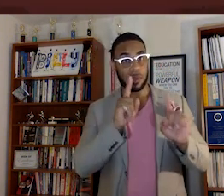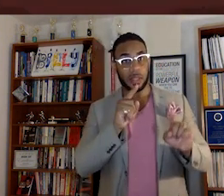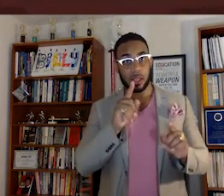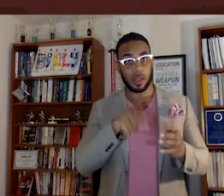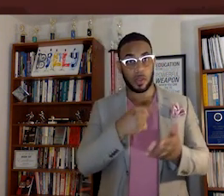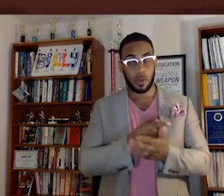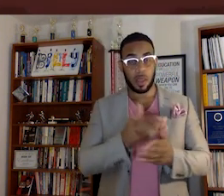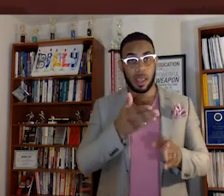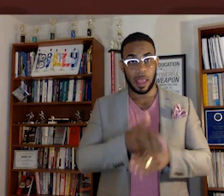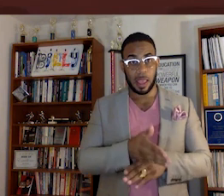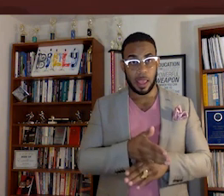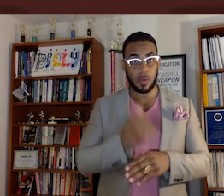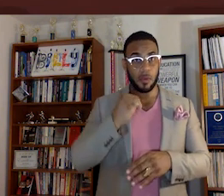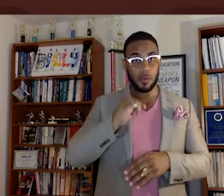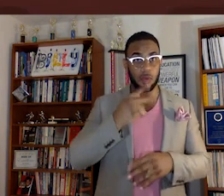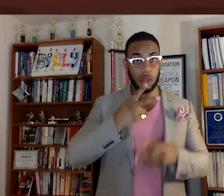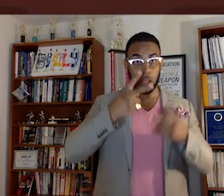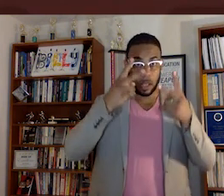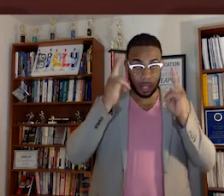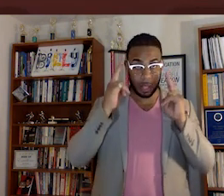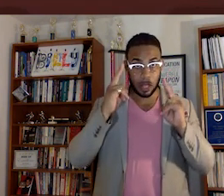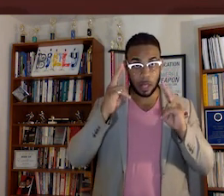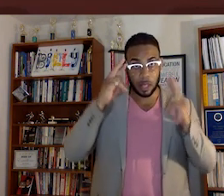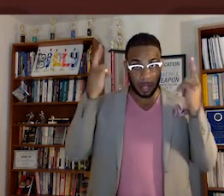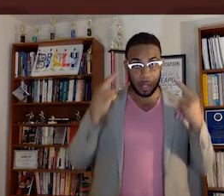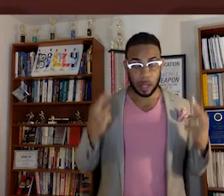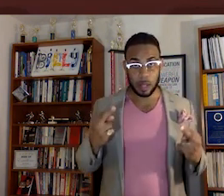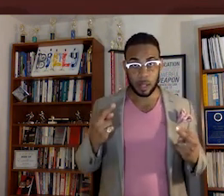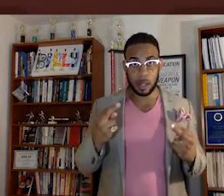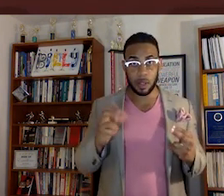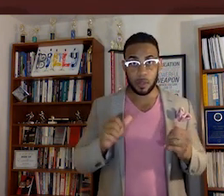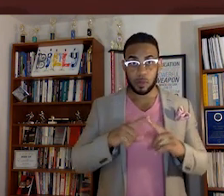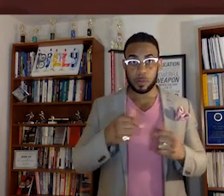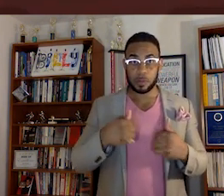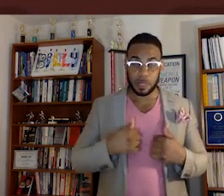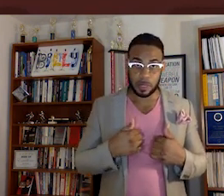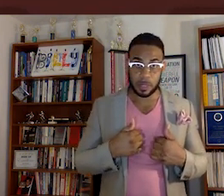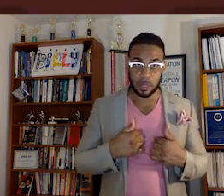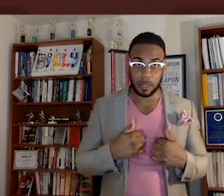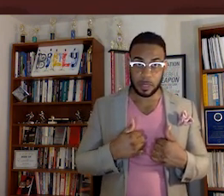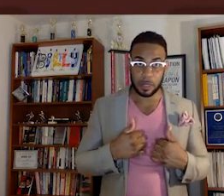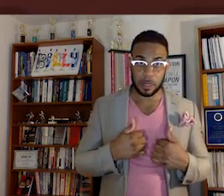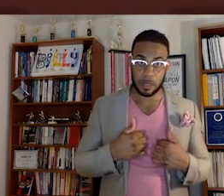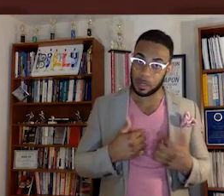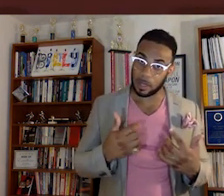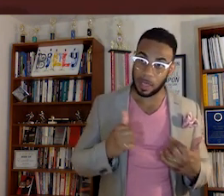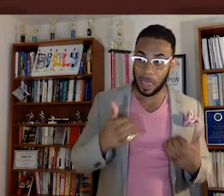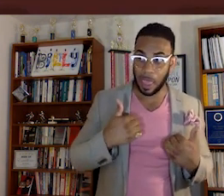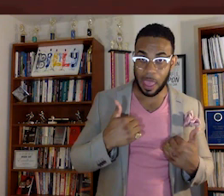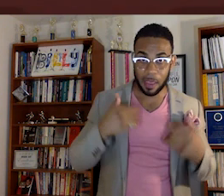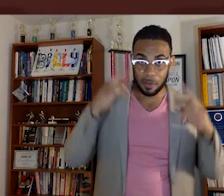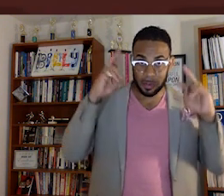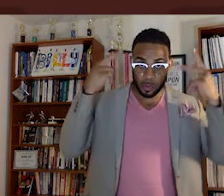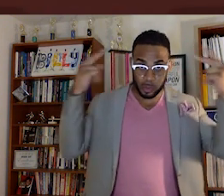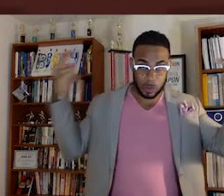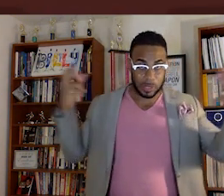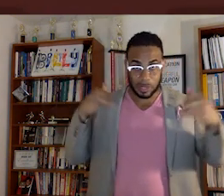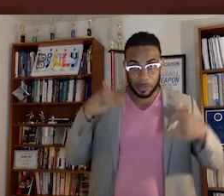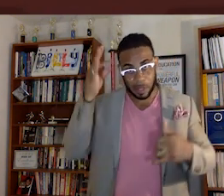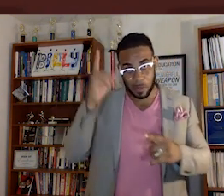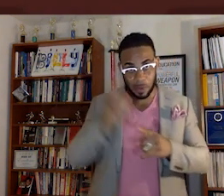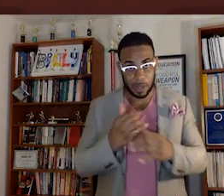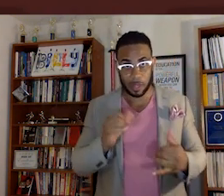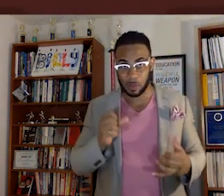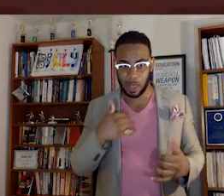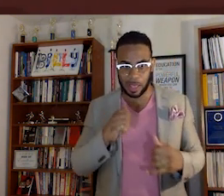graduation after refusing to cut their dreadlocks, which to me have twist locks in my hair